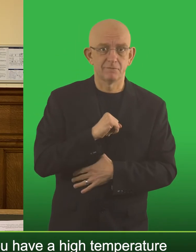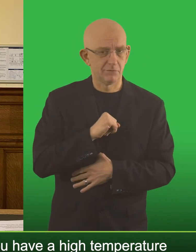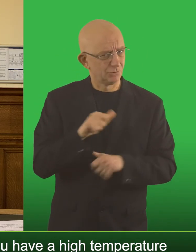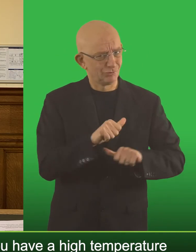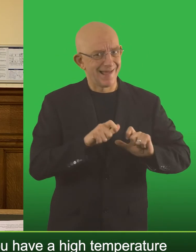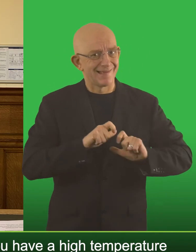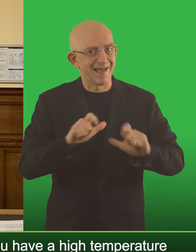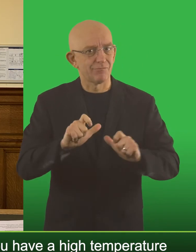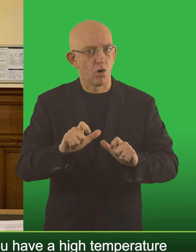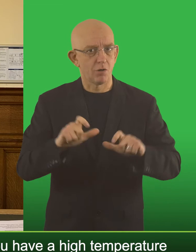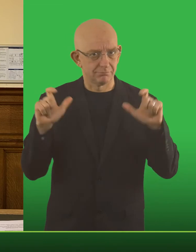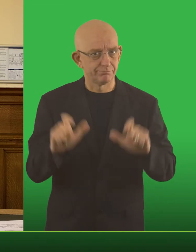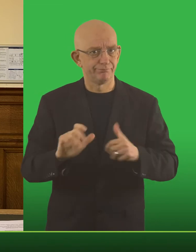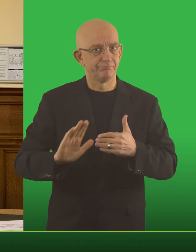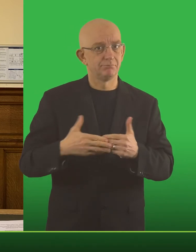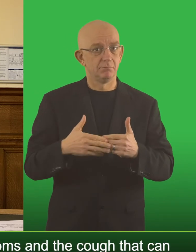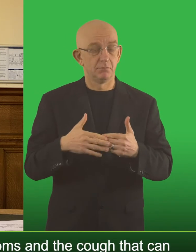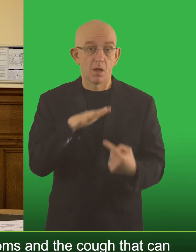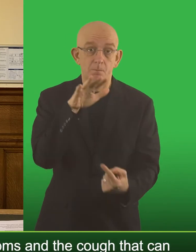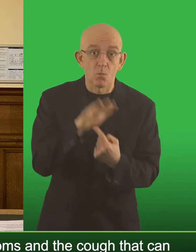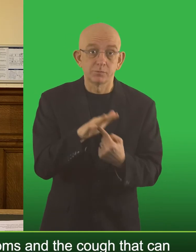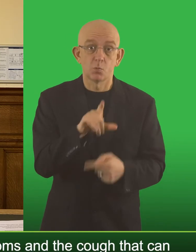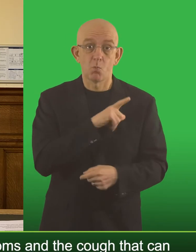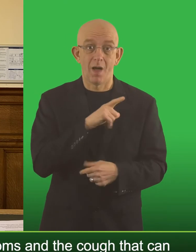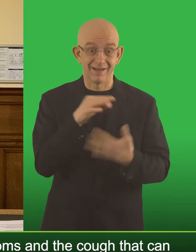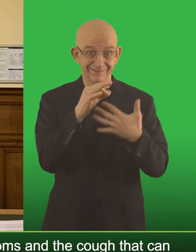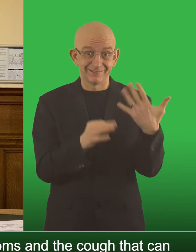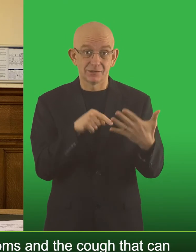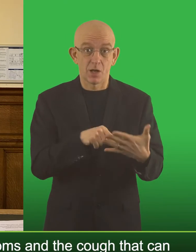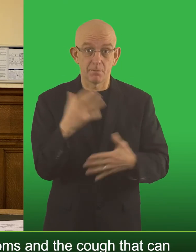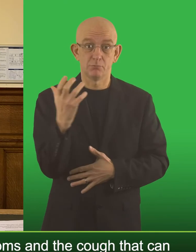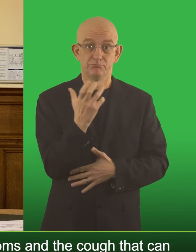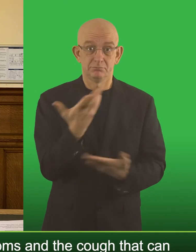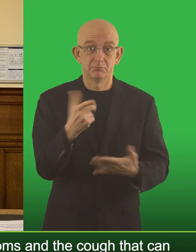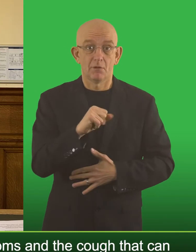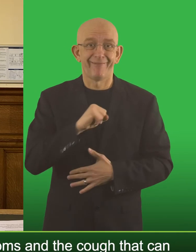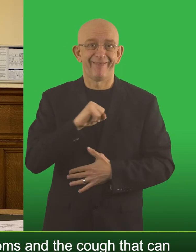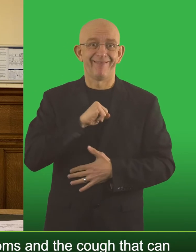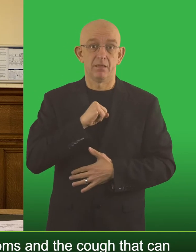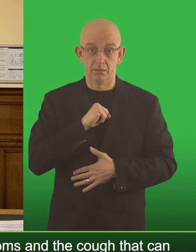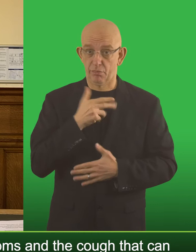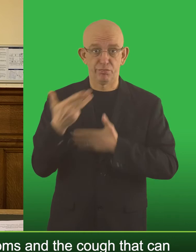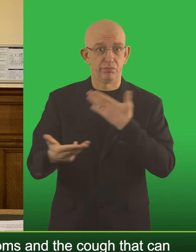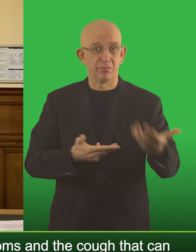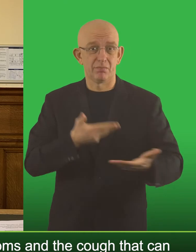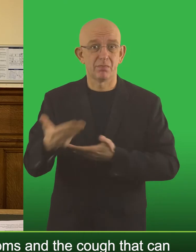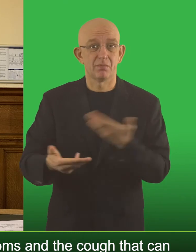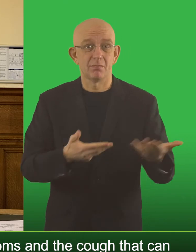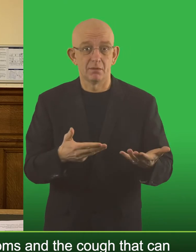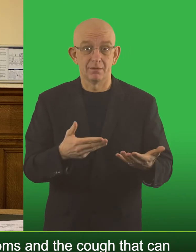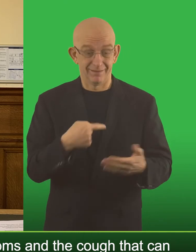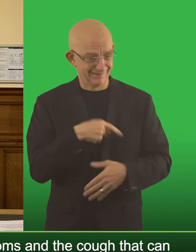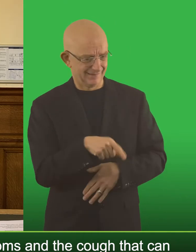cough, you should continue to isolate. And that's important because it's the symptoms and the cough that can continue to spread